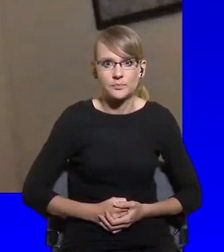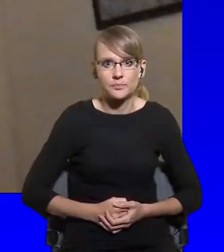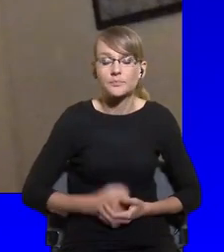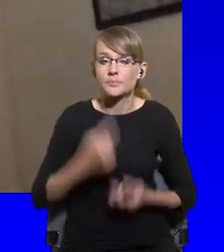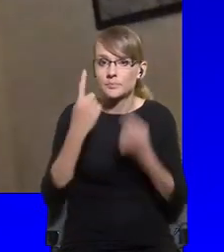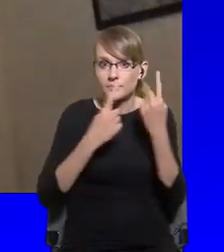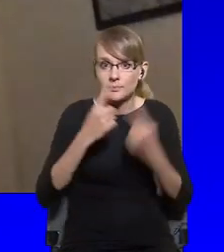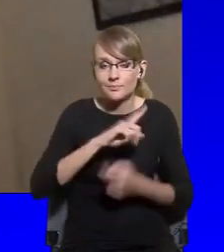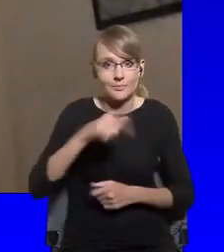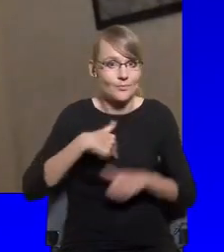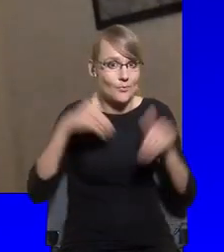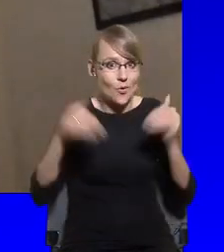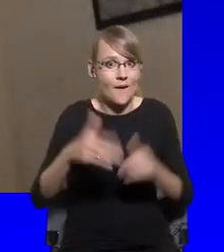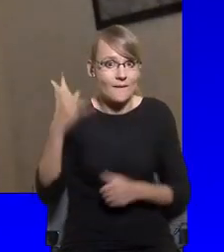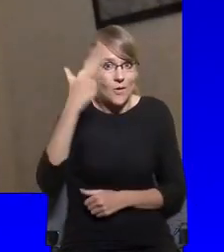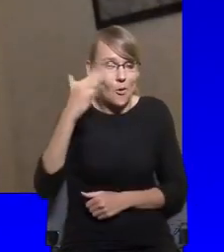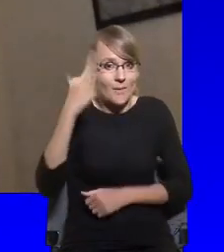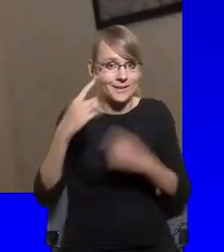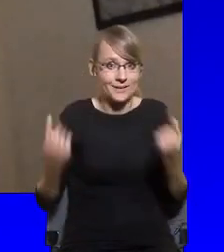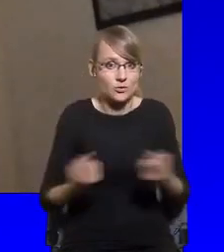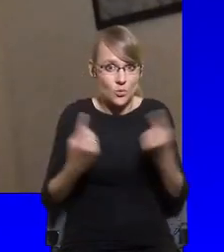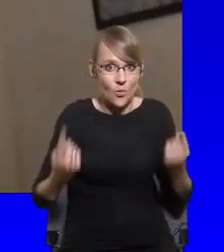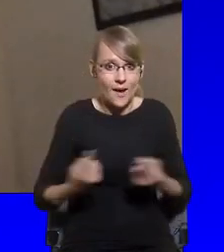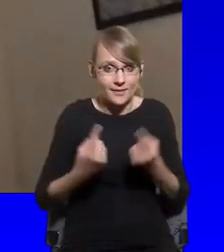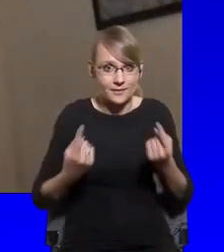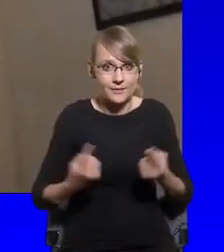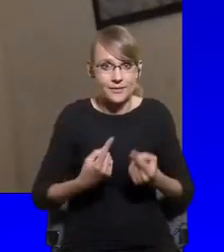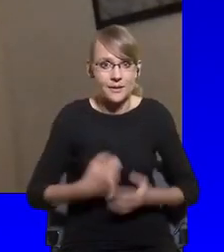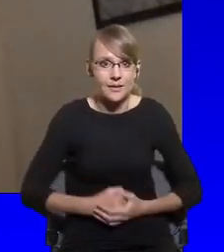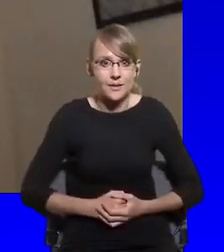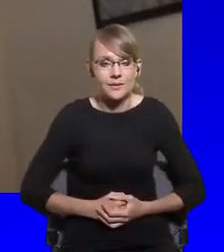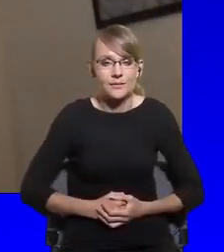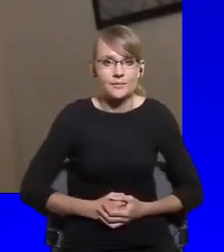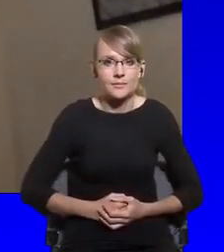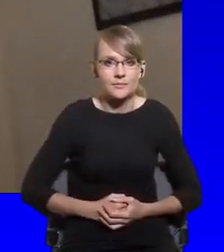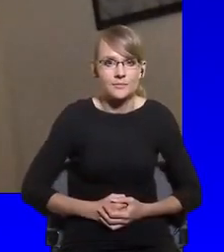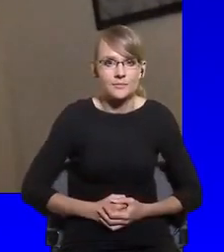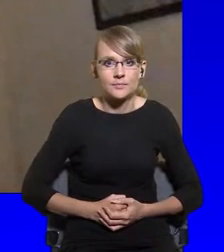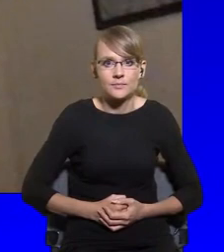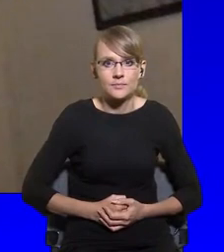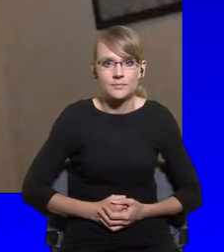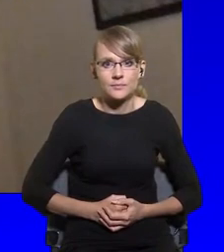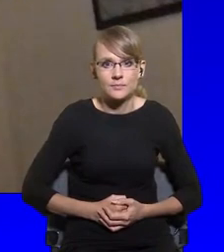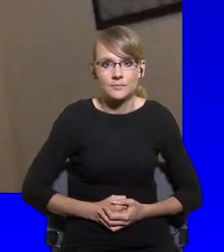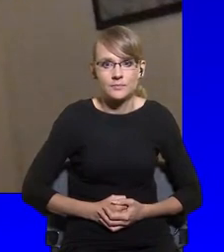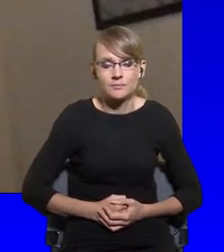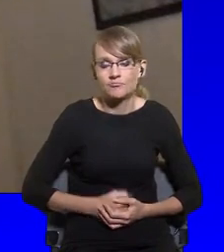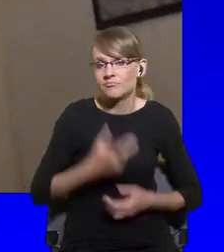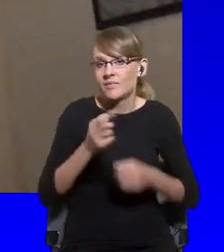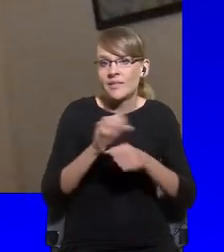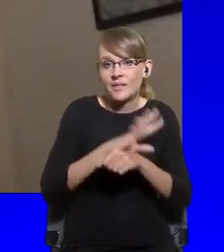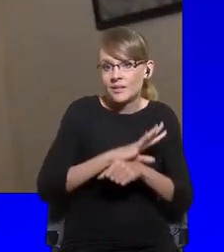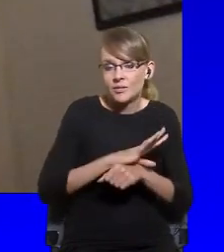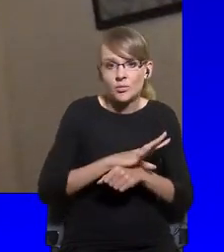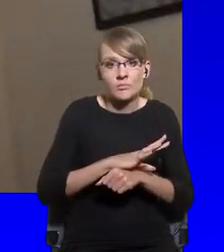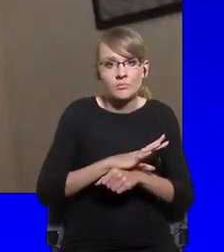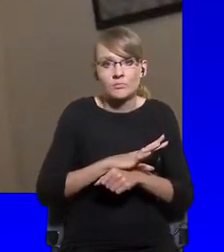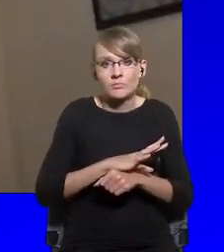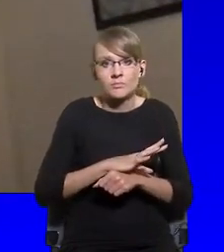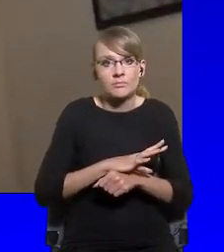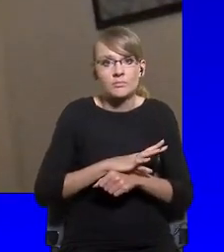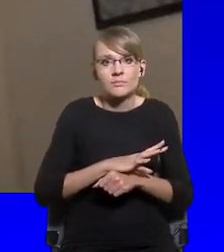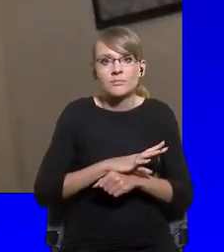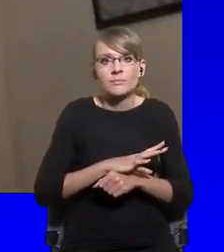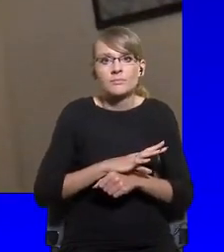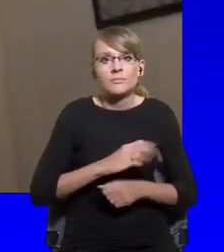be a kind of catastrophe and that you'll have a long COVID which undermines our democracy, which reinforces segregation and envy and a